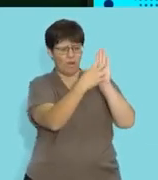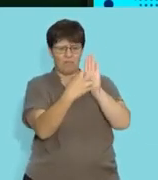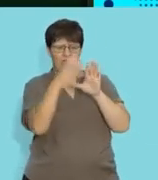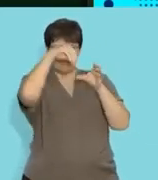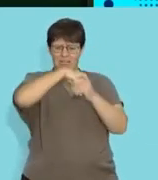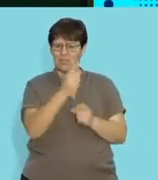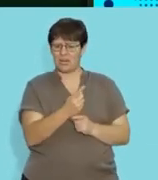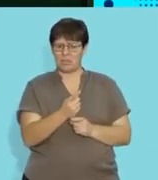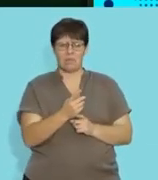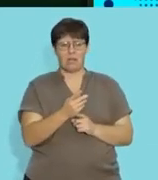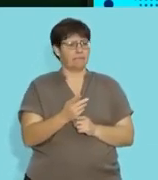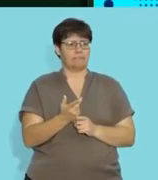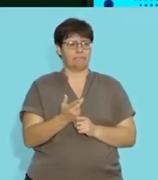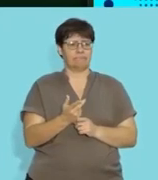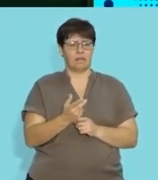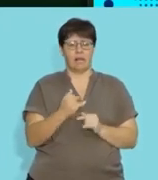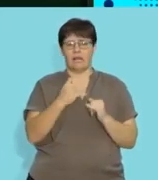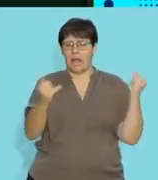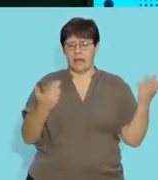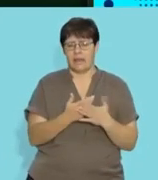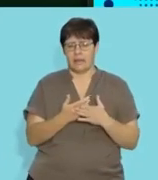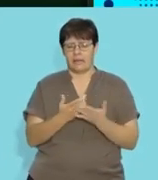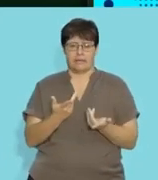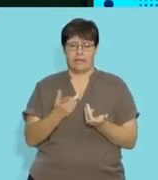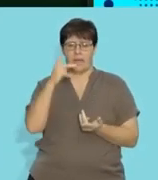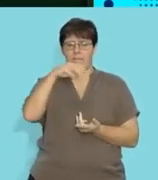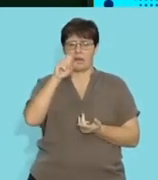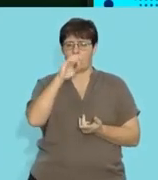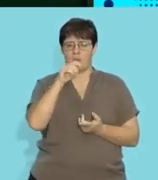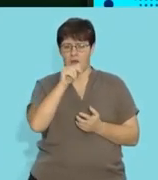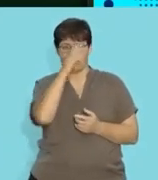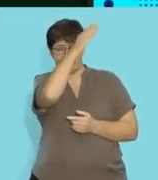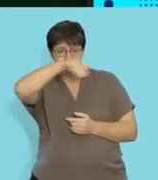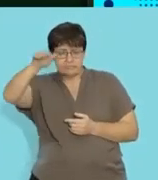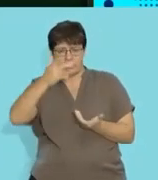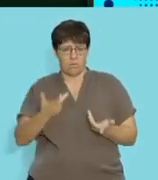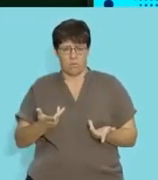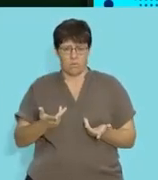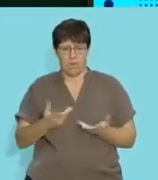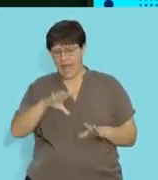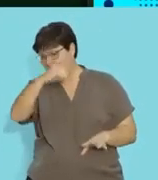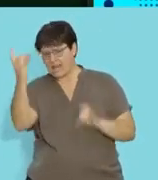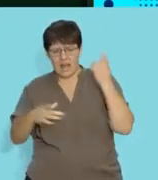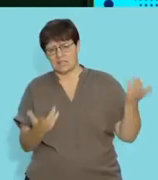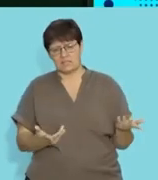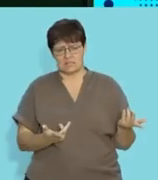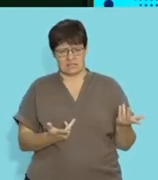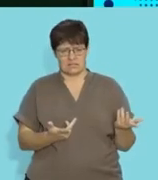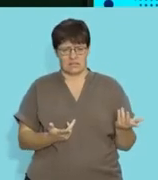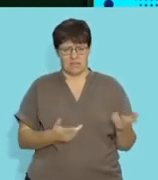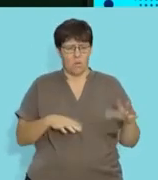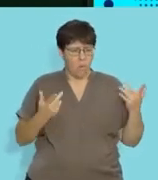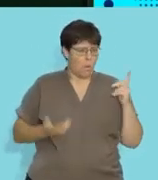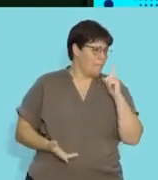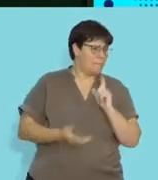graphs, maybe a line graph and a parabola. How do you then talk about them? How do you analyze or